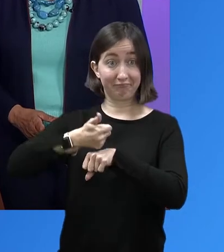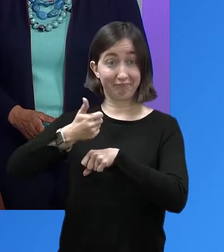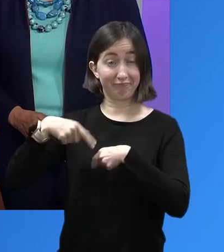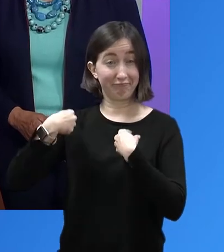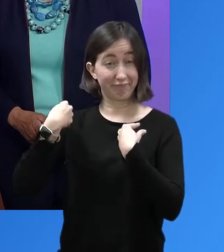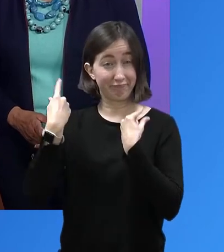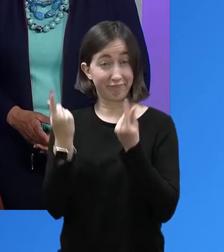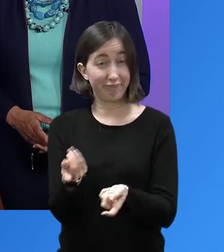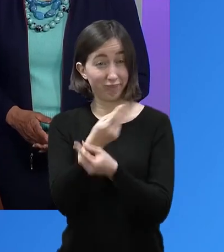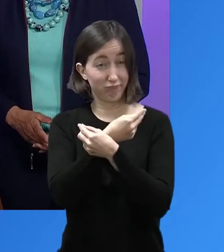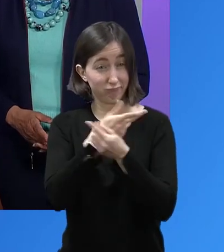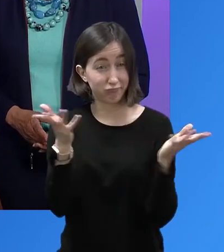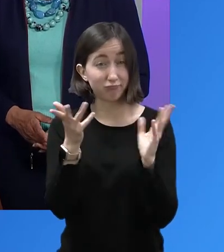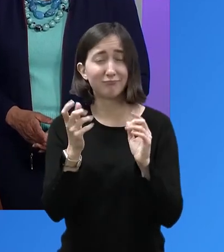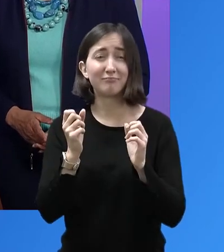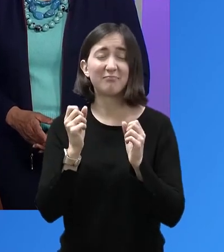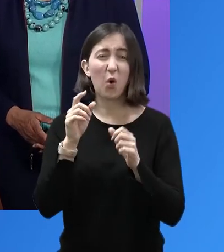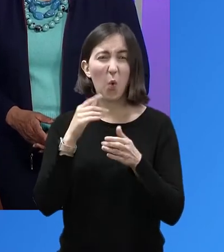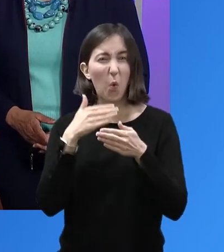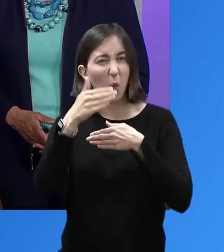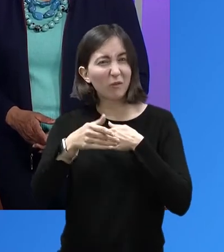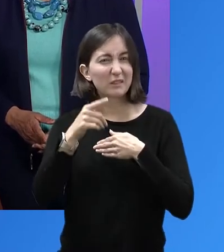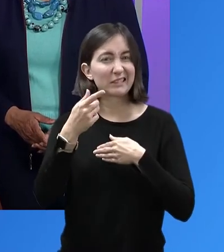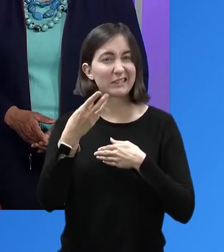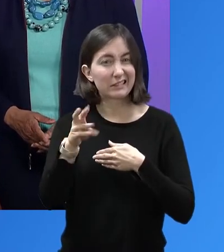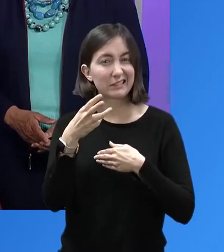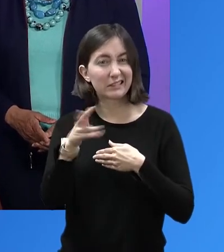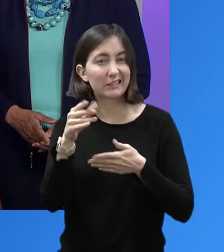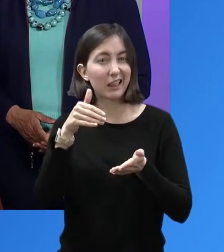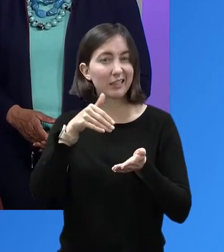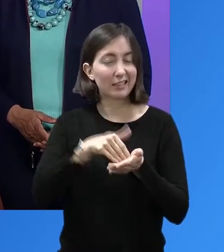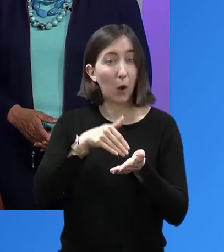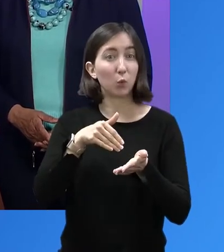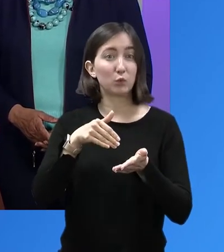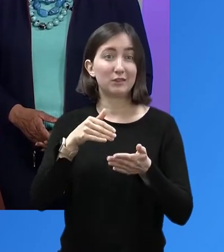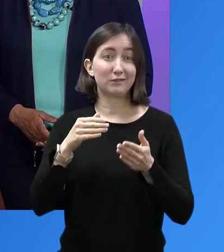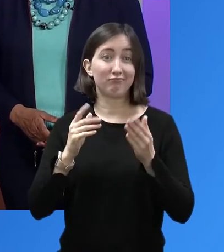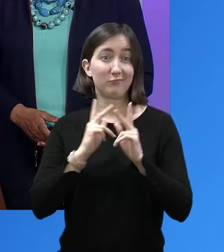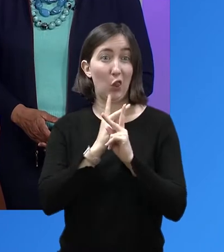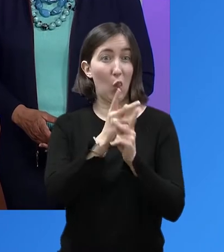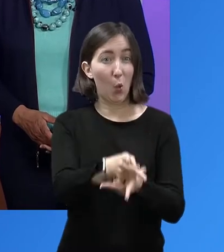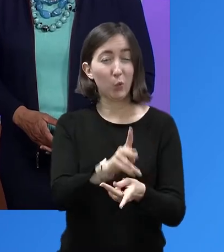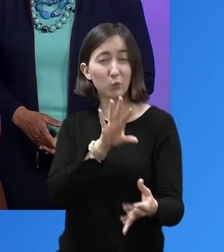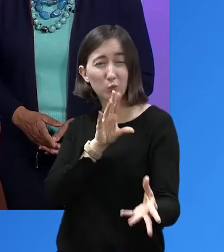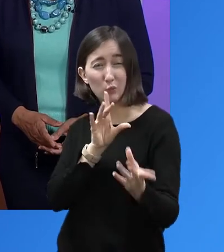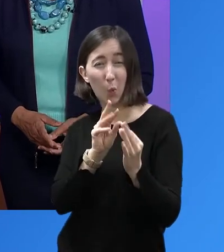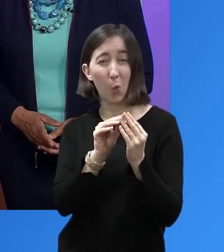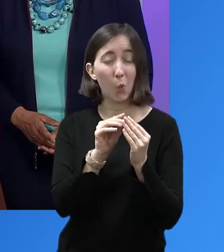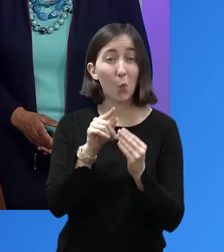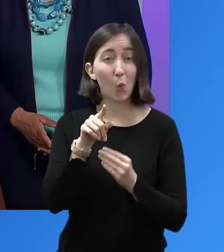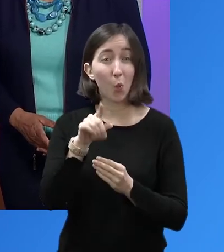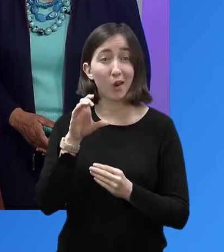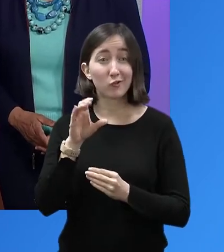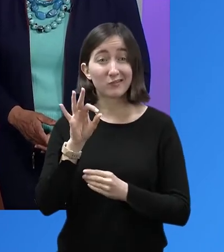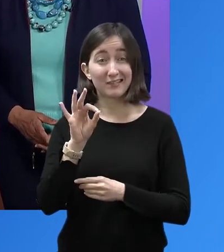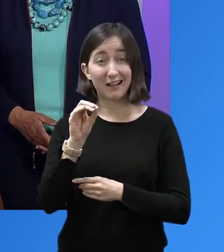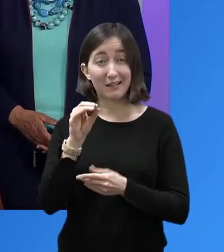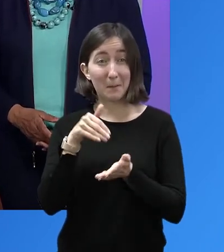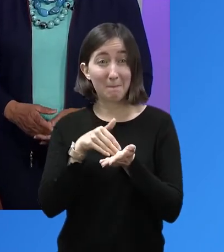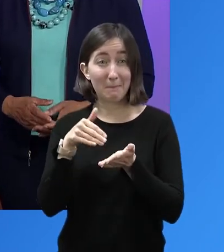than 16,357 loans, totaling more than $190 million